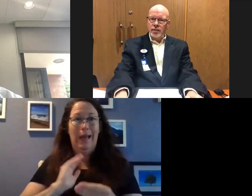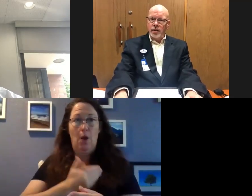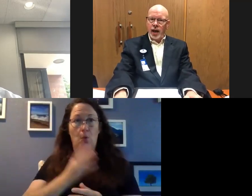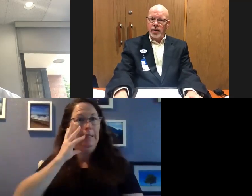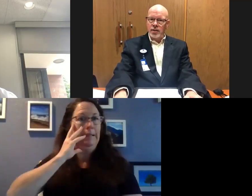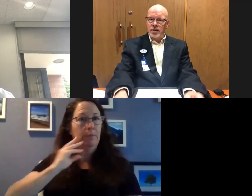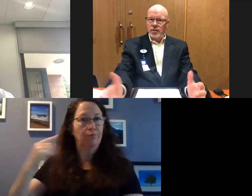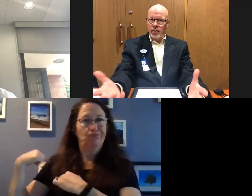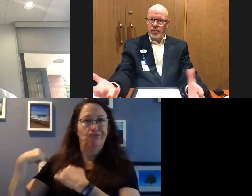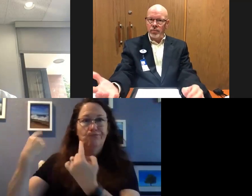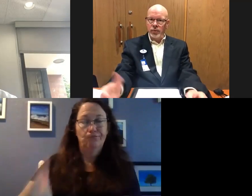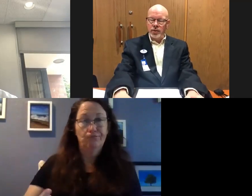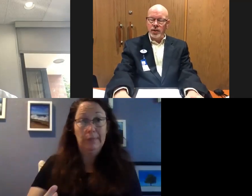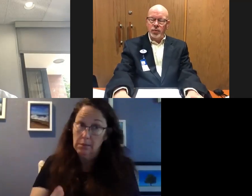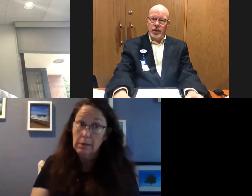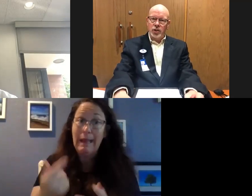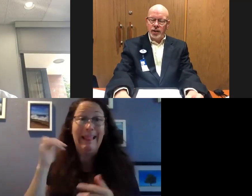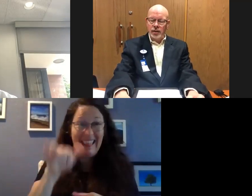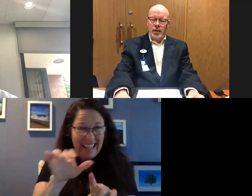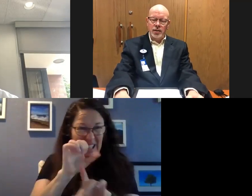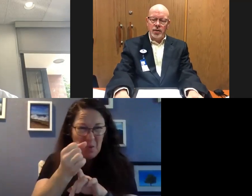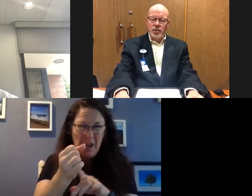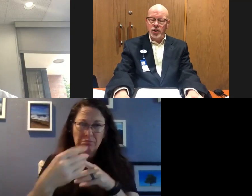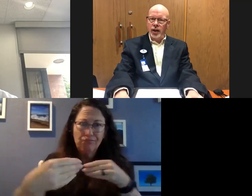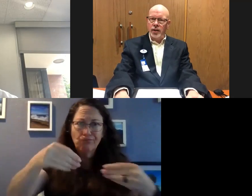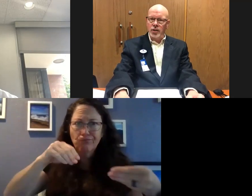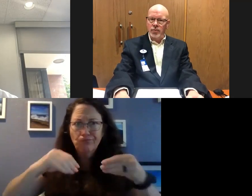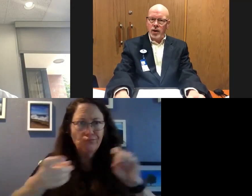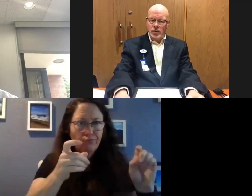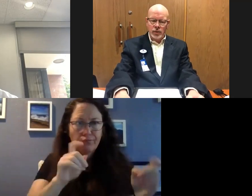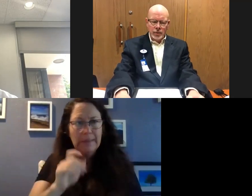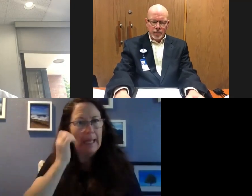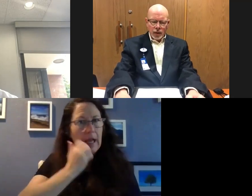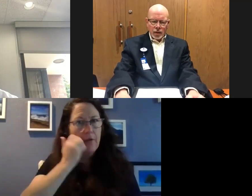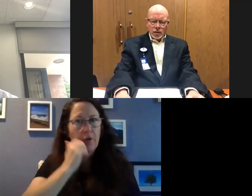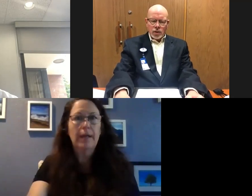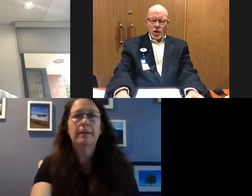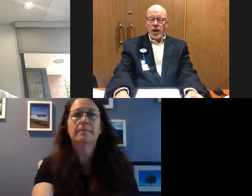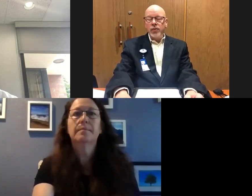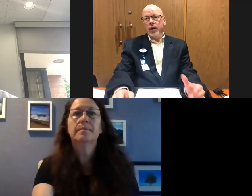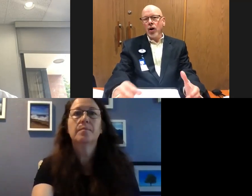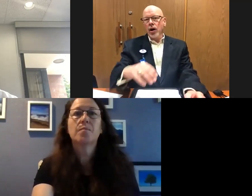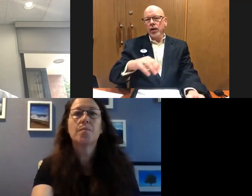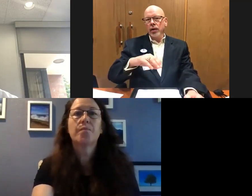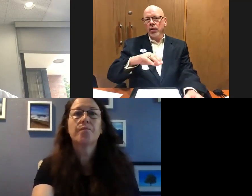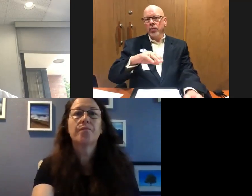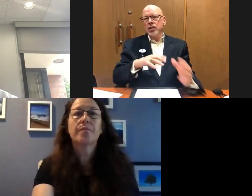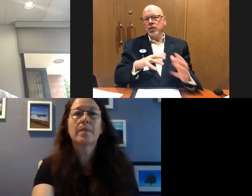journey and where we're at today as this is a very fluid situation and continues to change and evolve. So if you